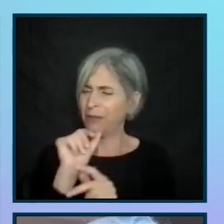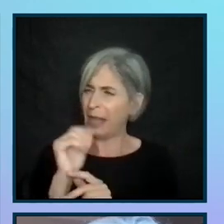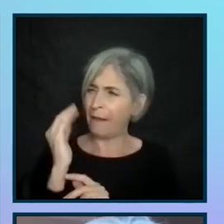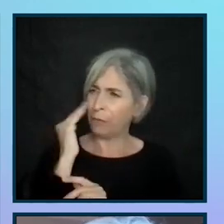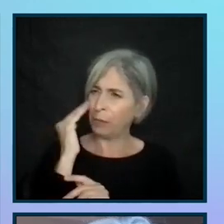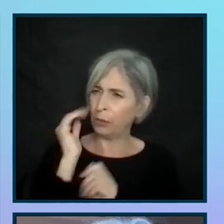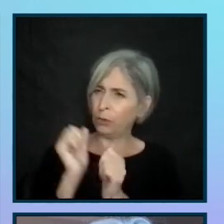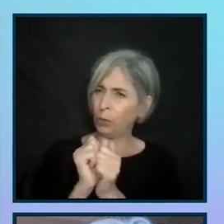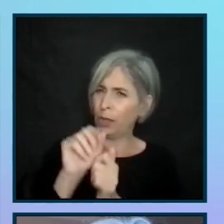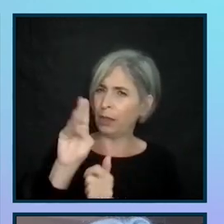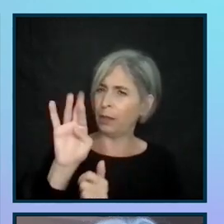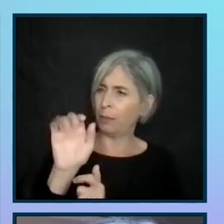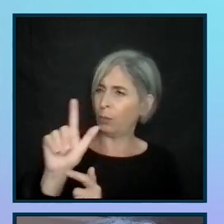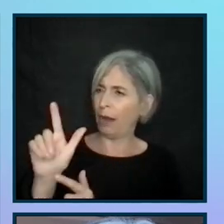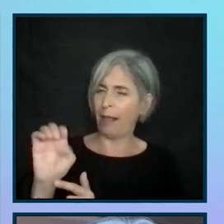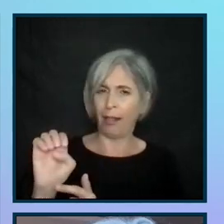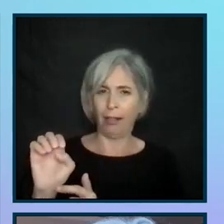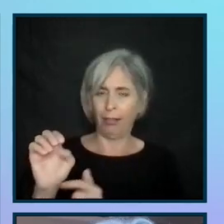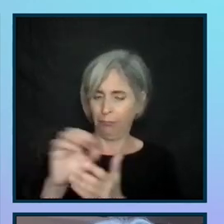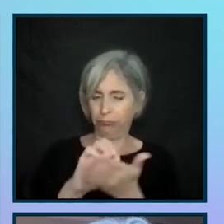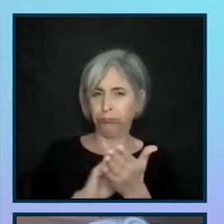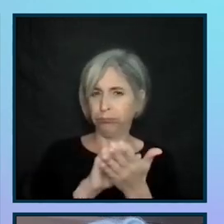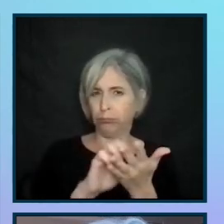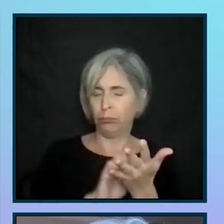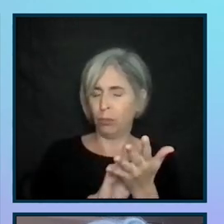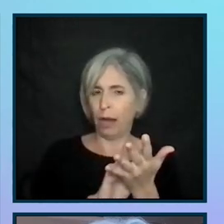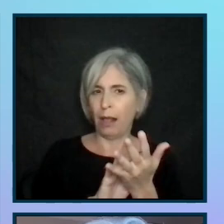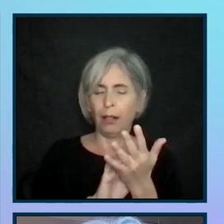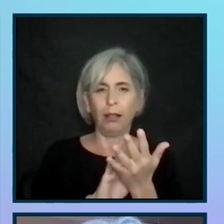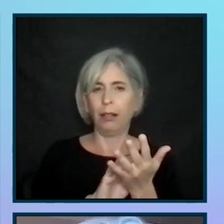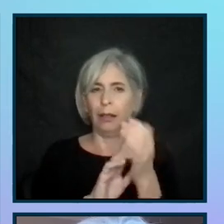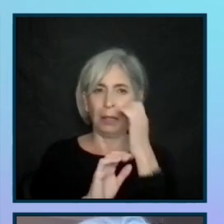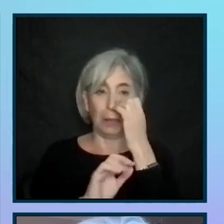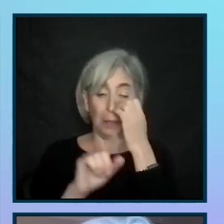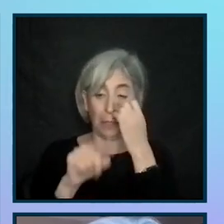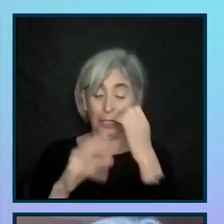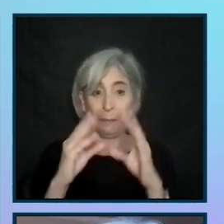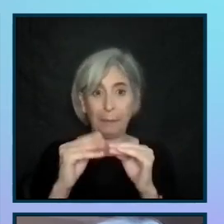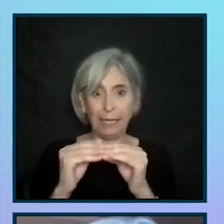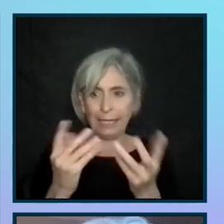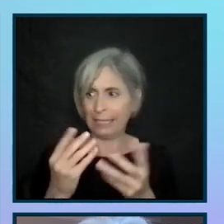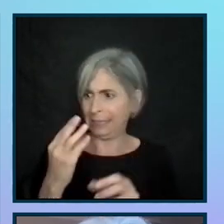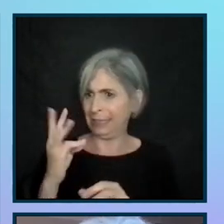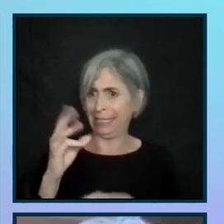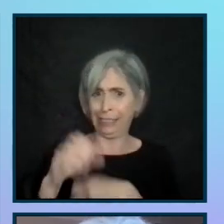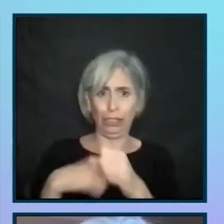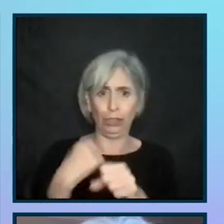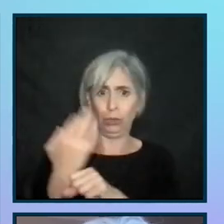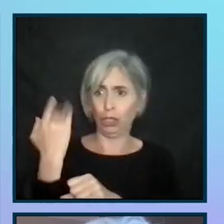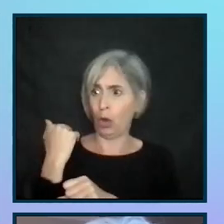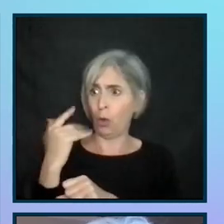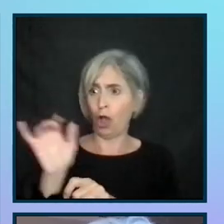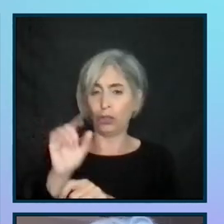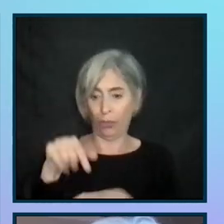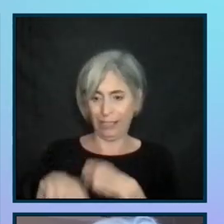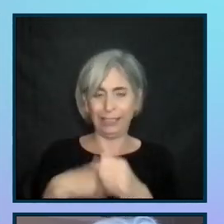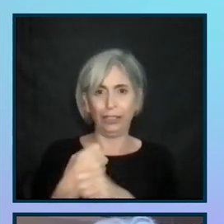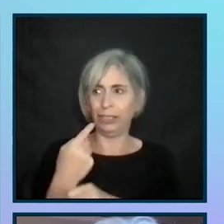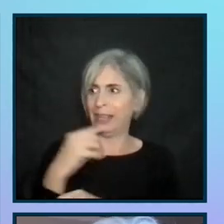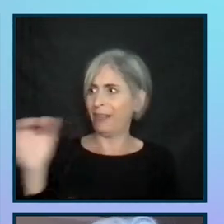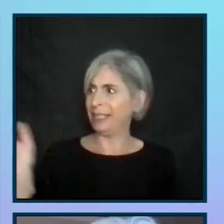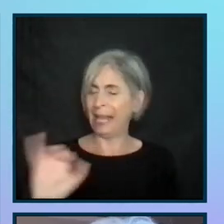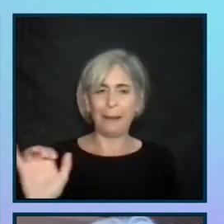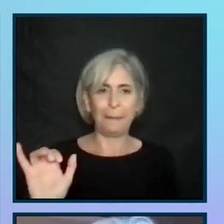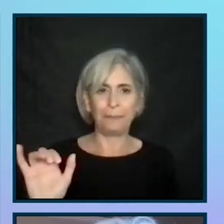displays, even today, even though this meeting was temporarily, you know, I think she told me six years ago, and she told me this year. So that